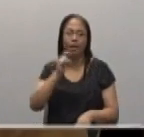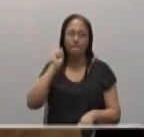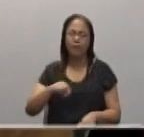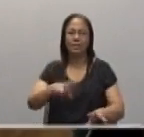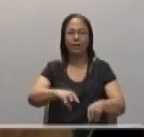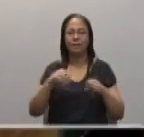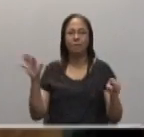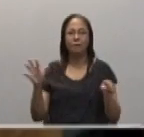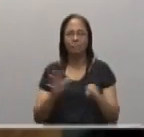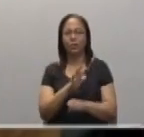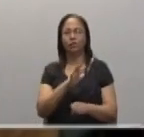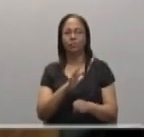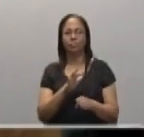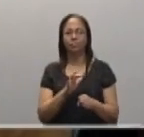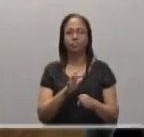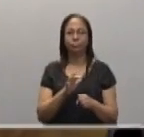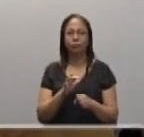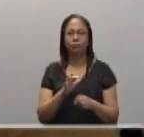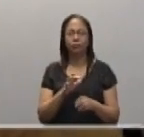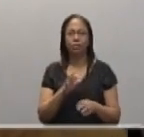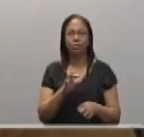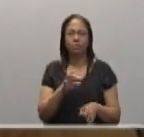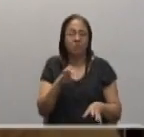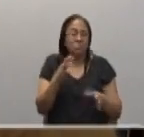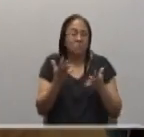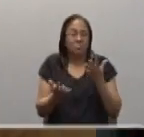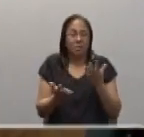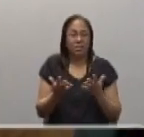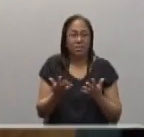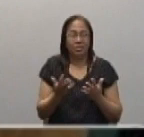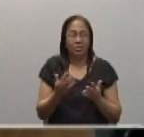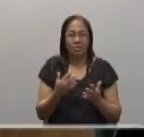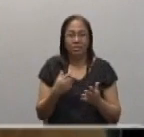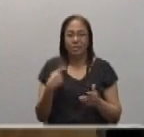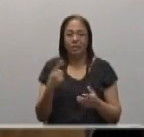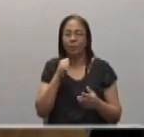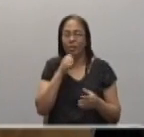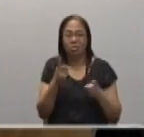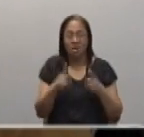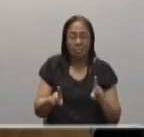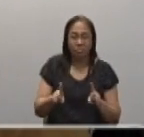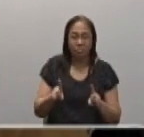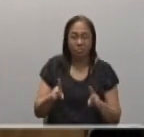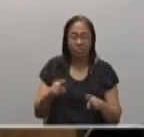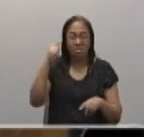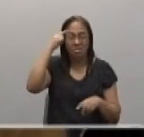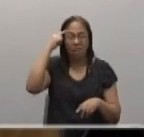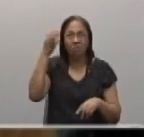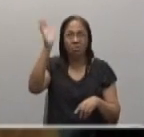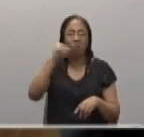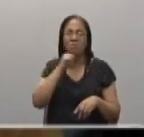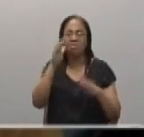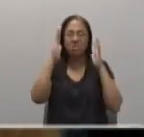completely on his side. So even when we don't see that our prayers are